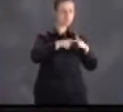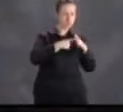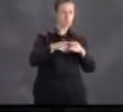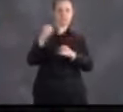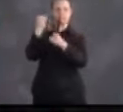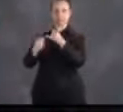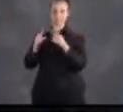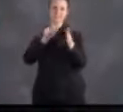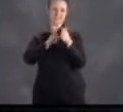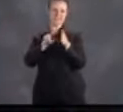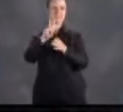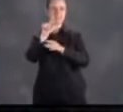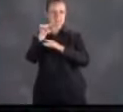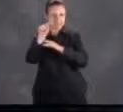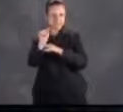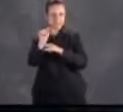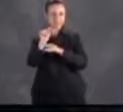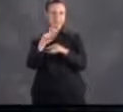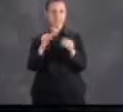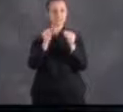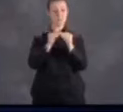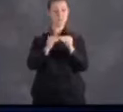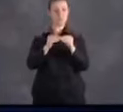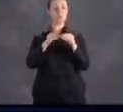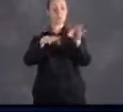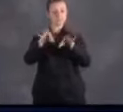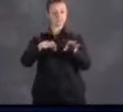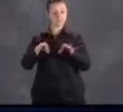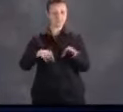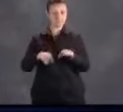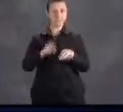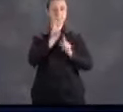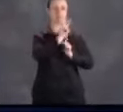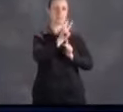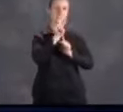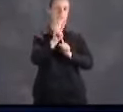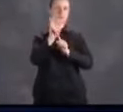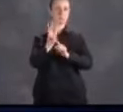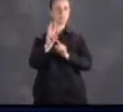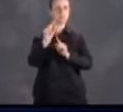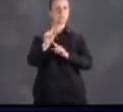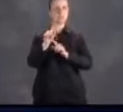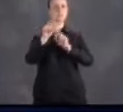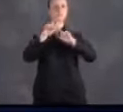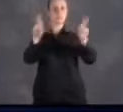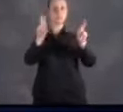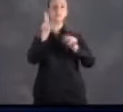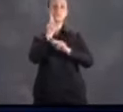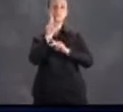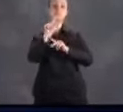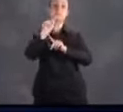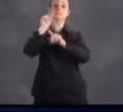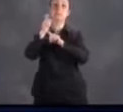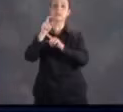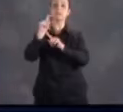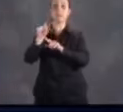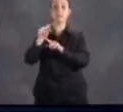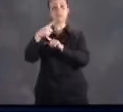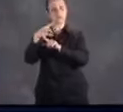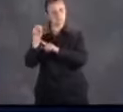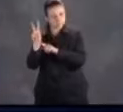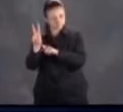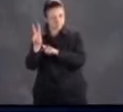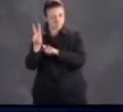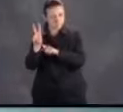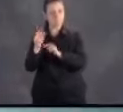You can find many more details online at www.readyhoustontx.gov